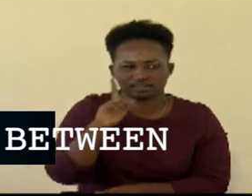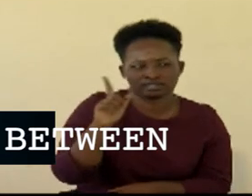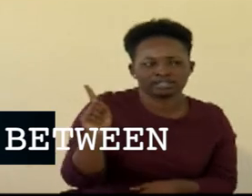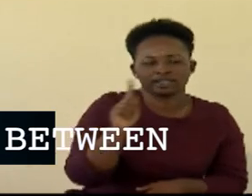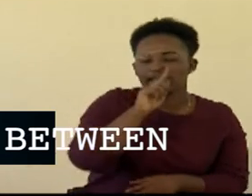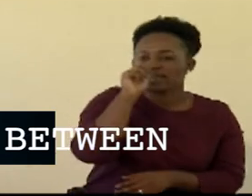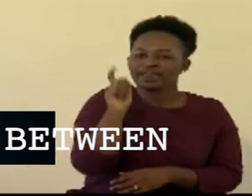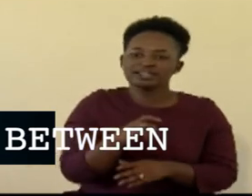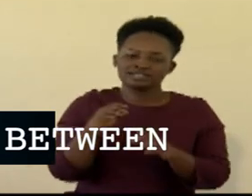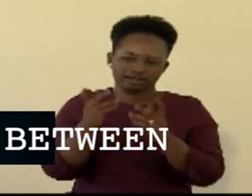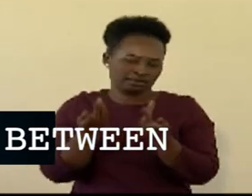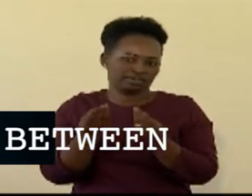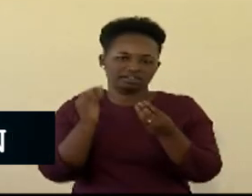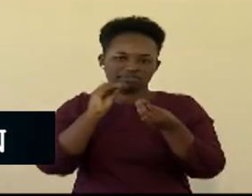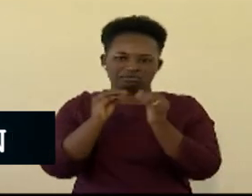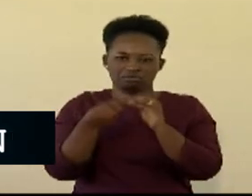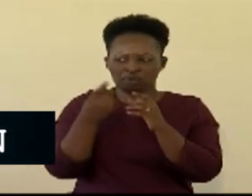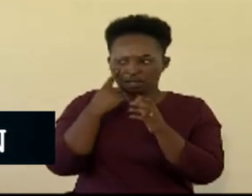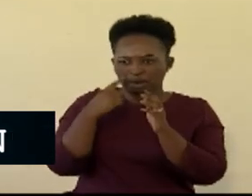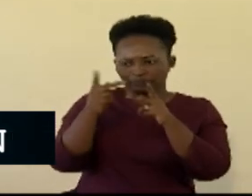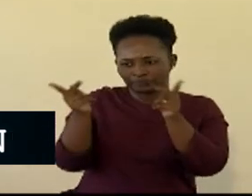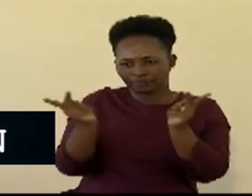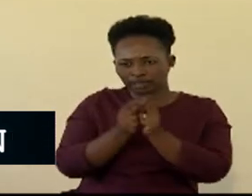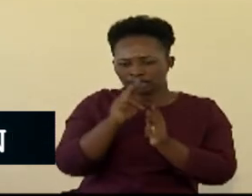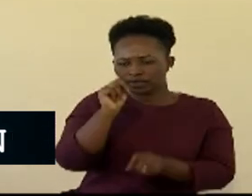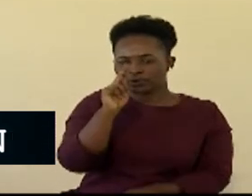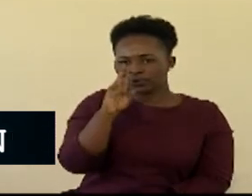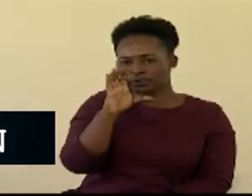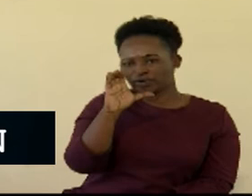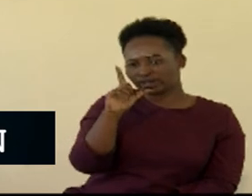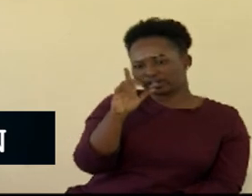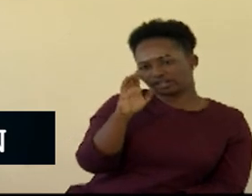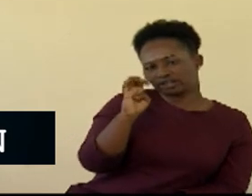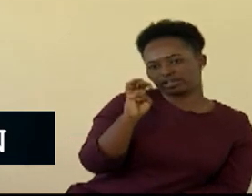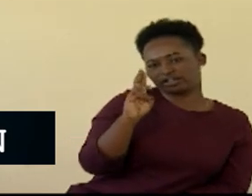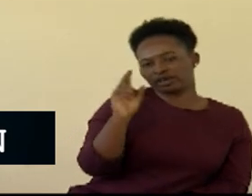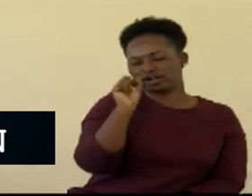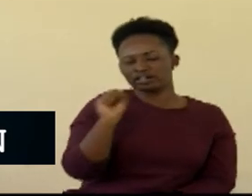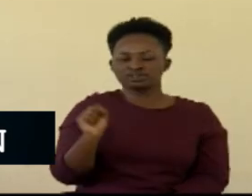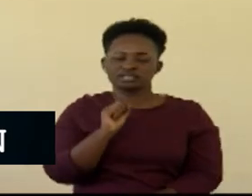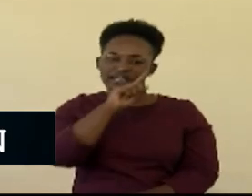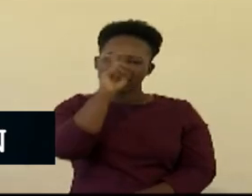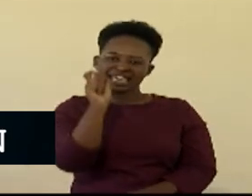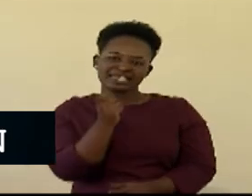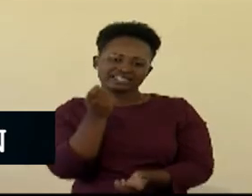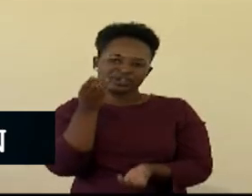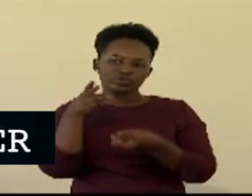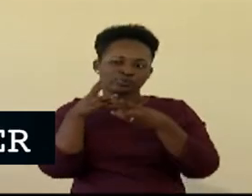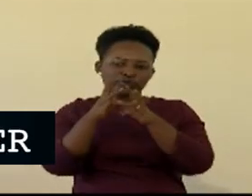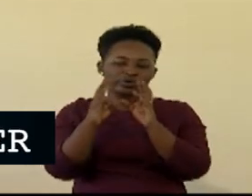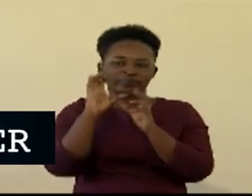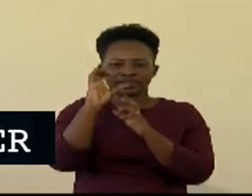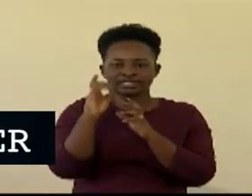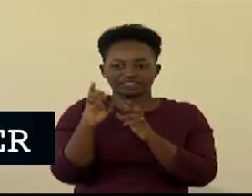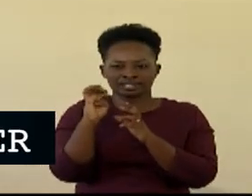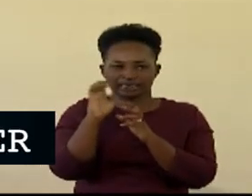be the size of the nucleus check that is it the possibility of the rearrangement of the cells once they have divided and then they have